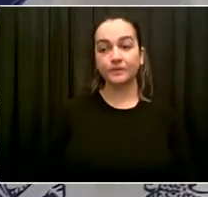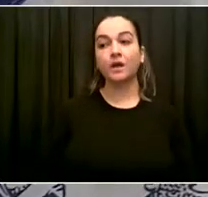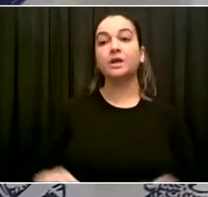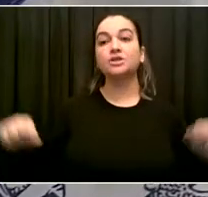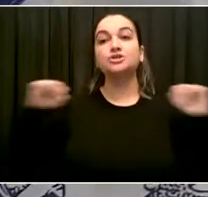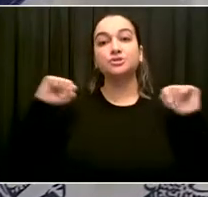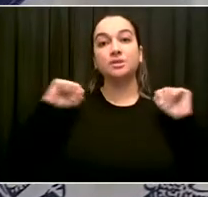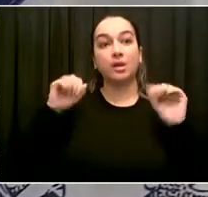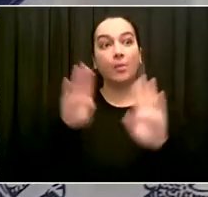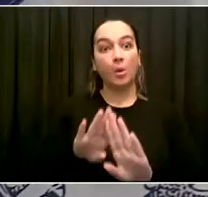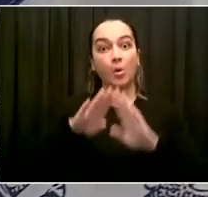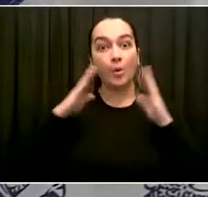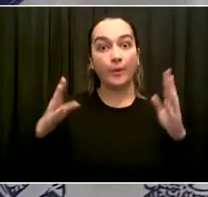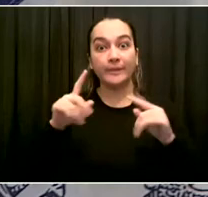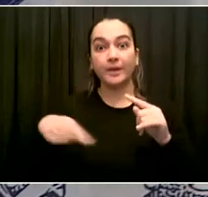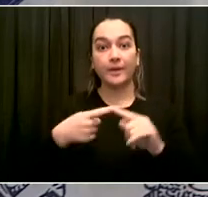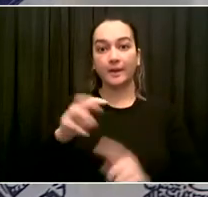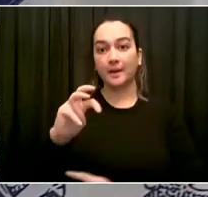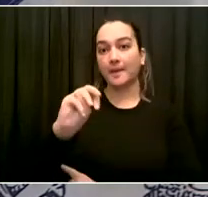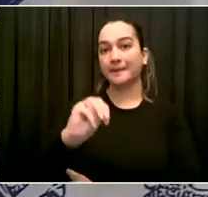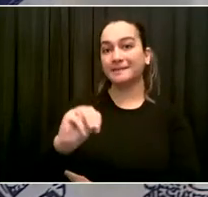this made sense. Could you speak to that?